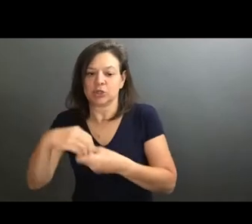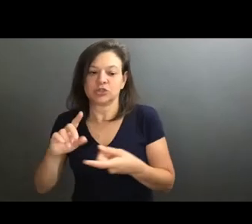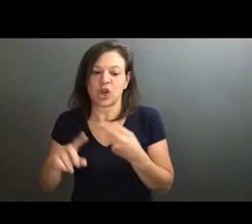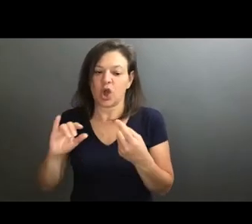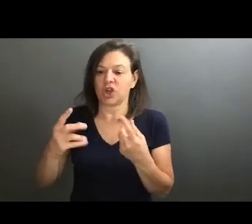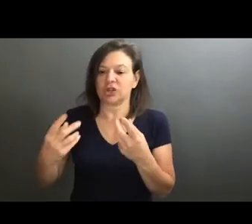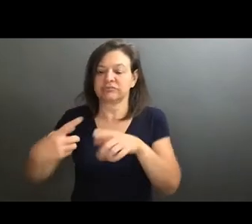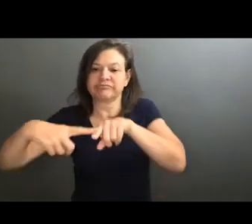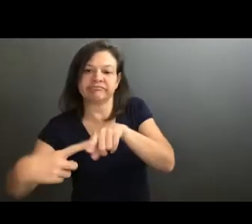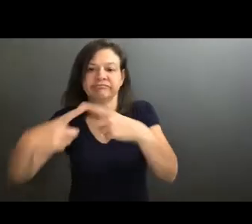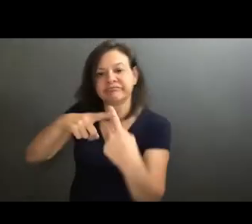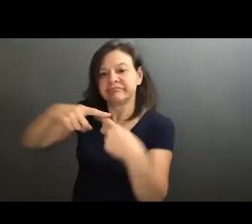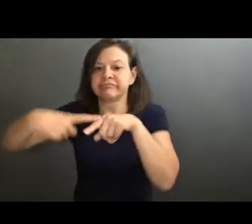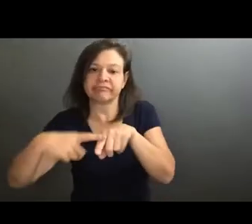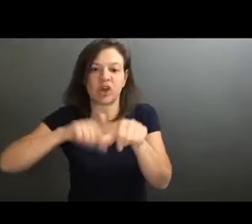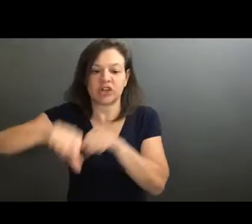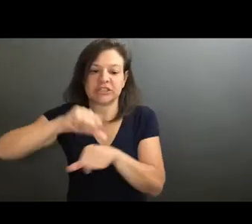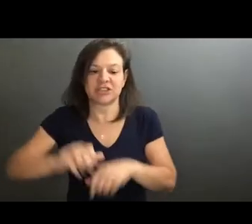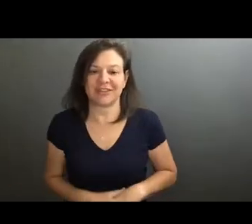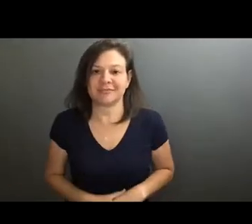each other. Everything.